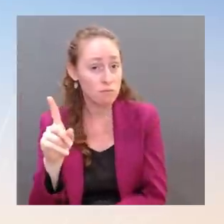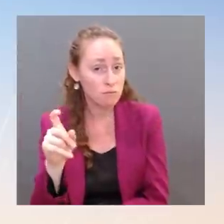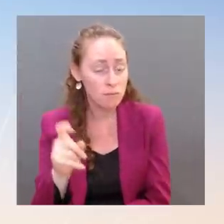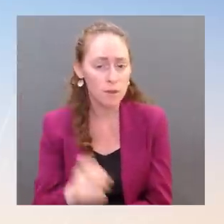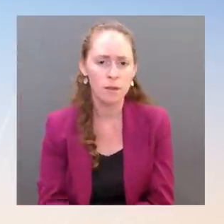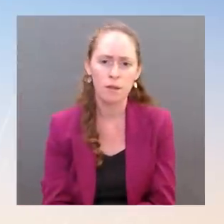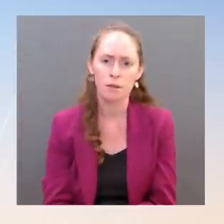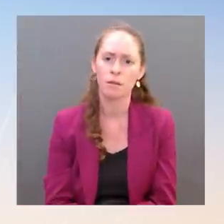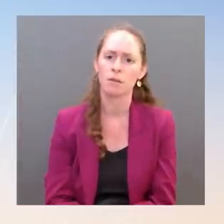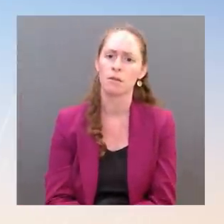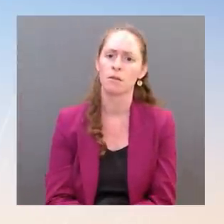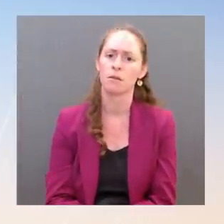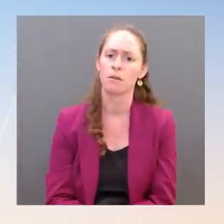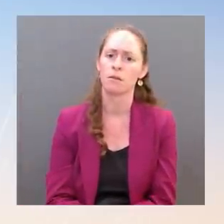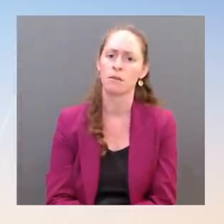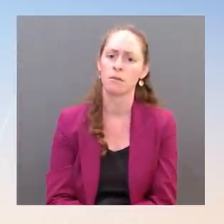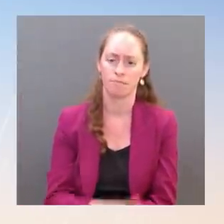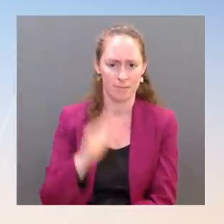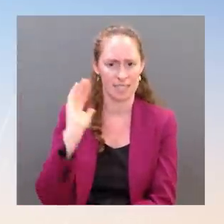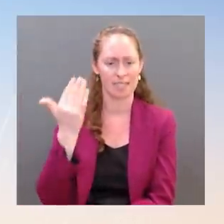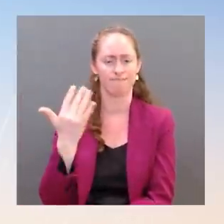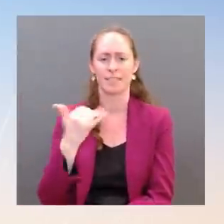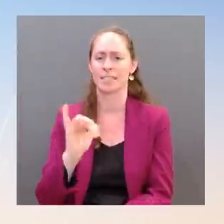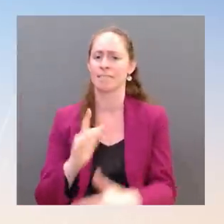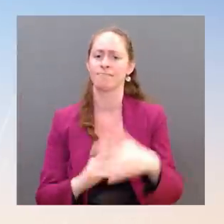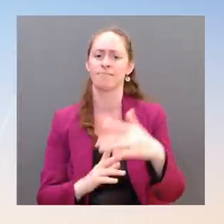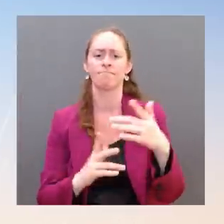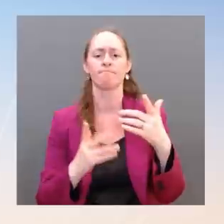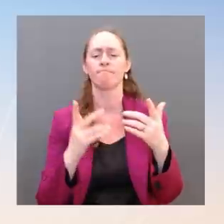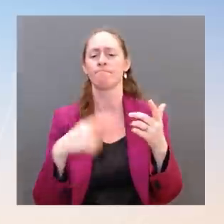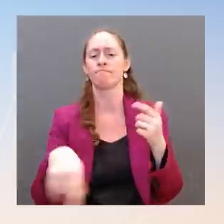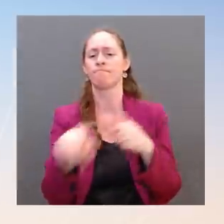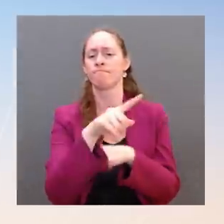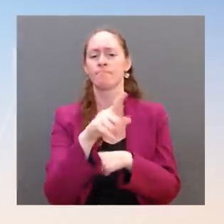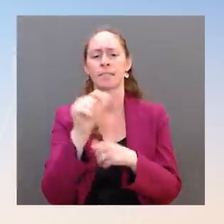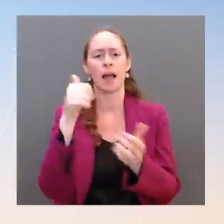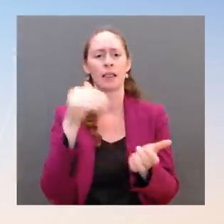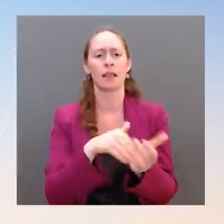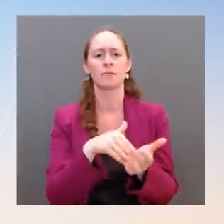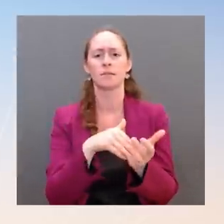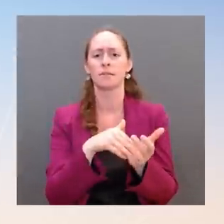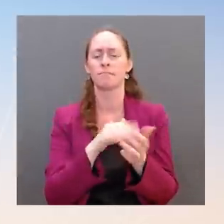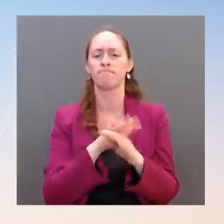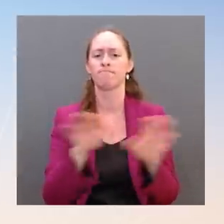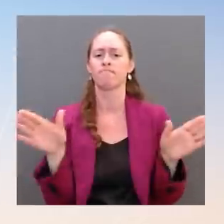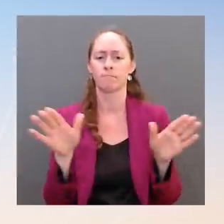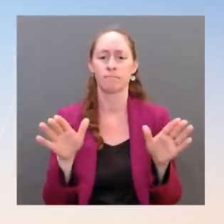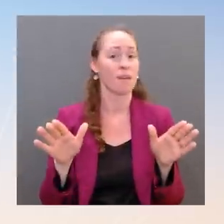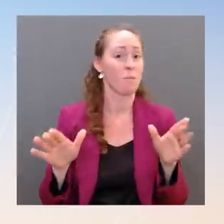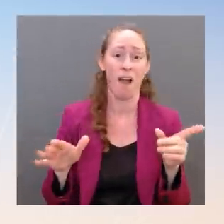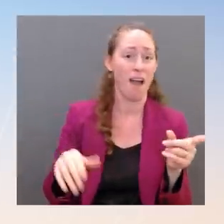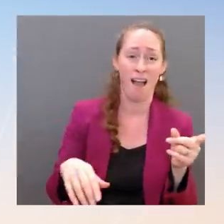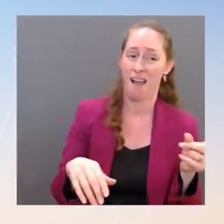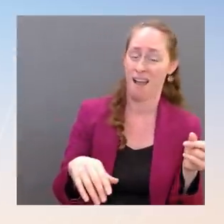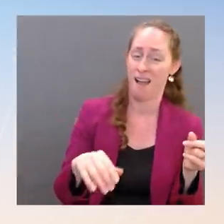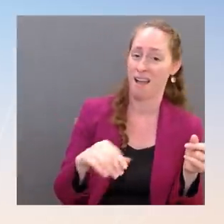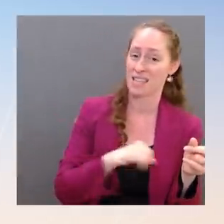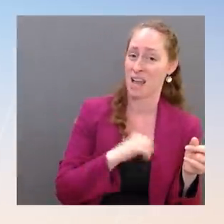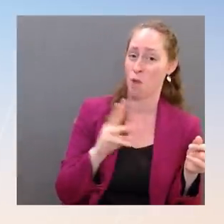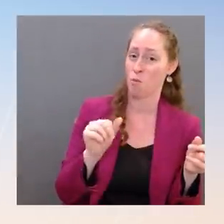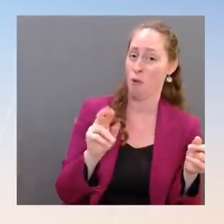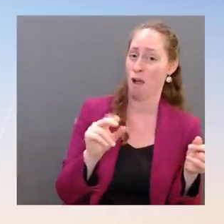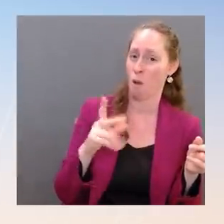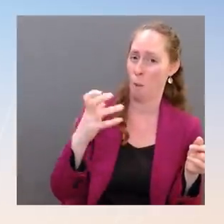Warnock wants it to be closer to $50,000. Would the President come up? Ms. So we meet with members of Congress on a variety of issues. The going to meet with Senator Warnock today? These are